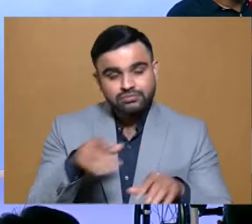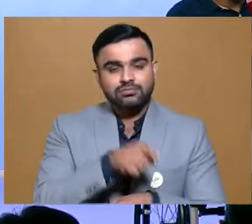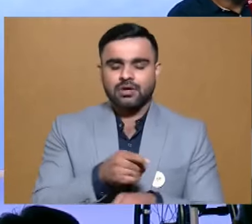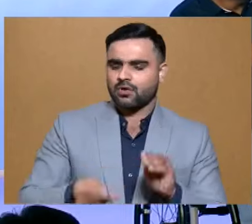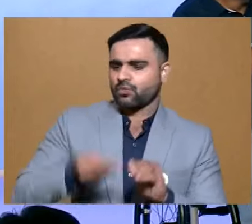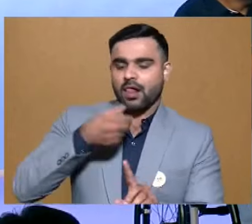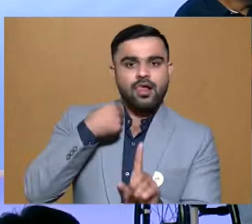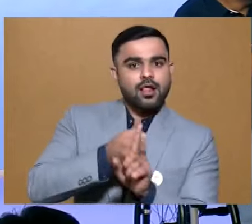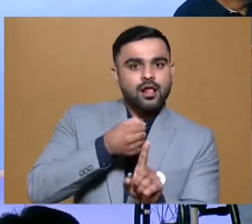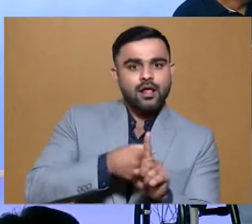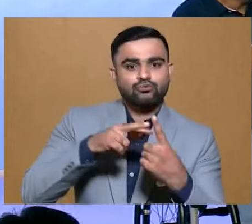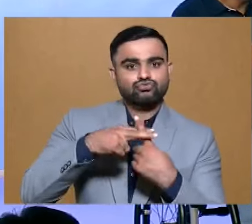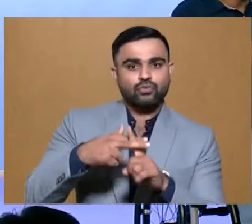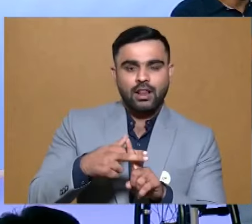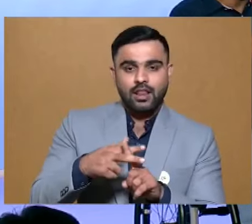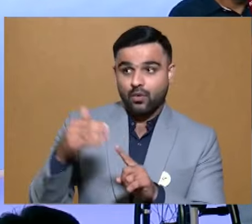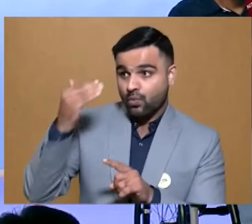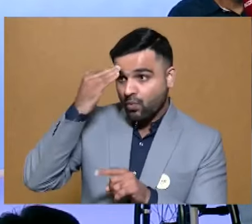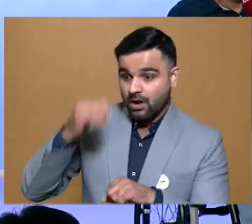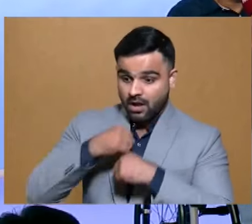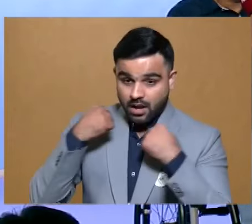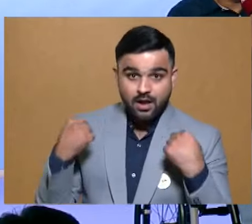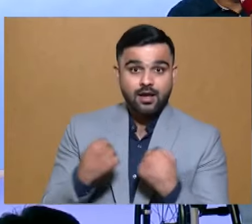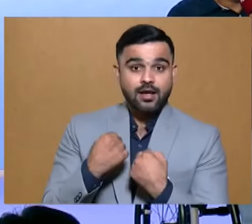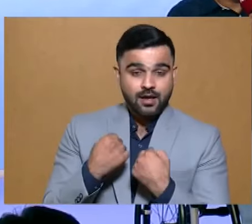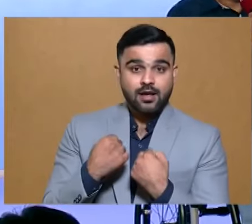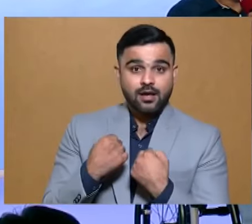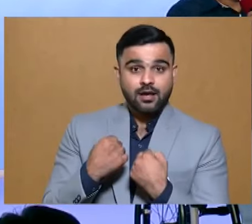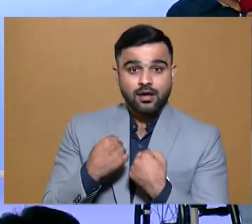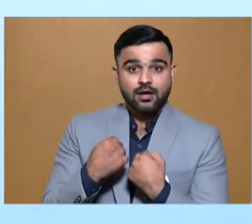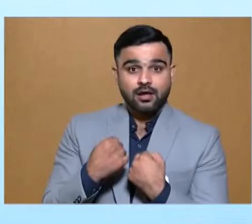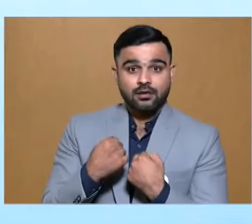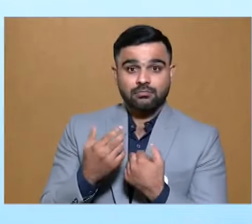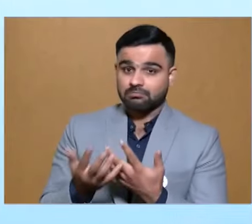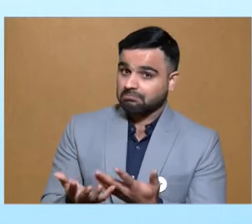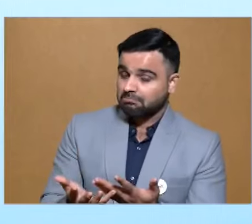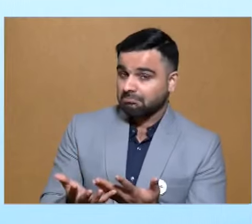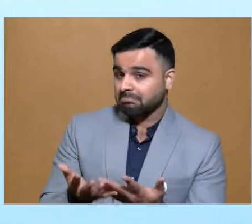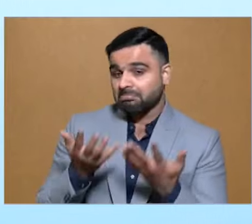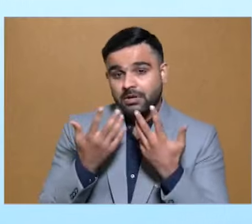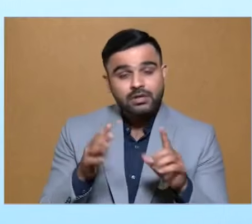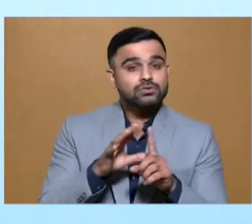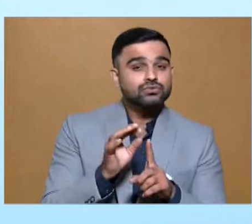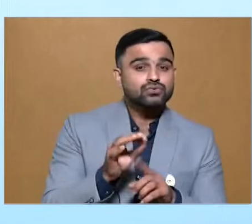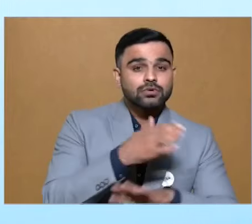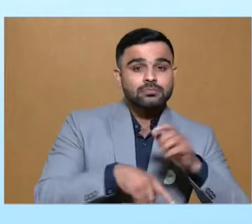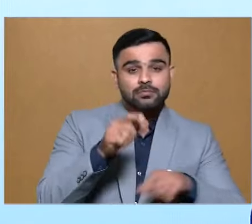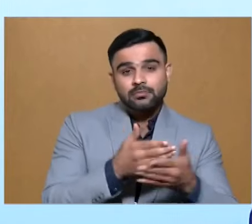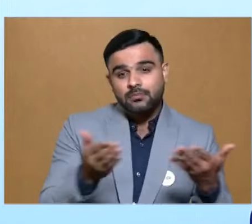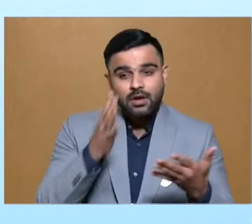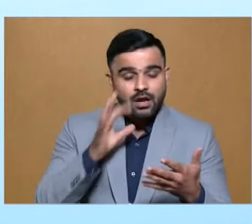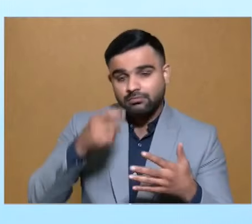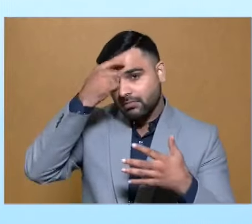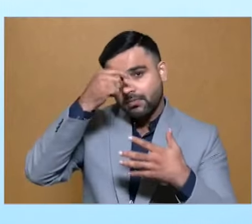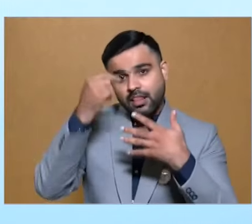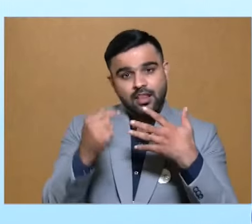think it's a great advocacy tool when you recognize the efforts to, you know, which anything to do with people with disability to mainstream their